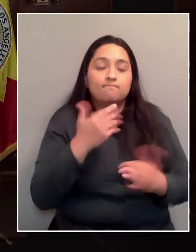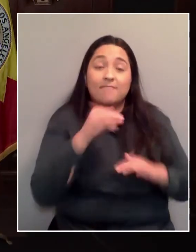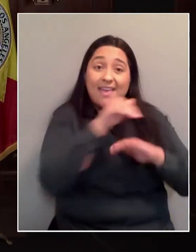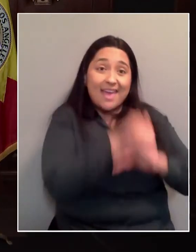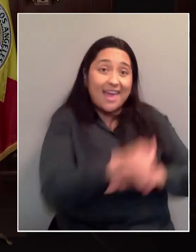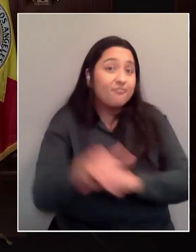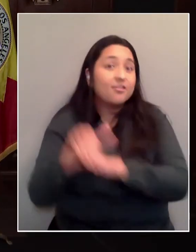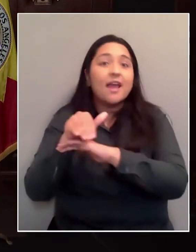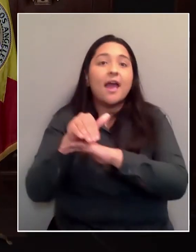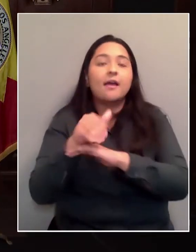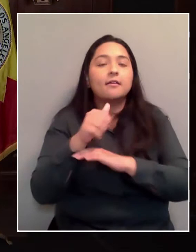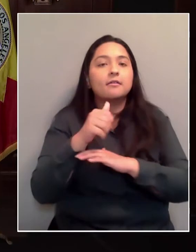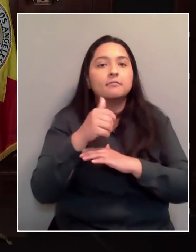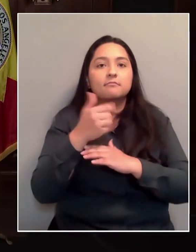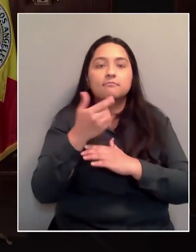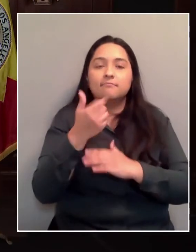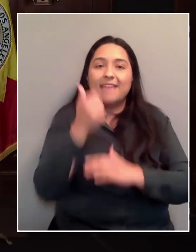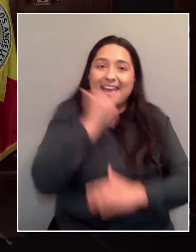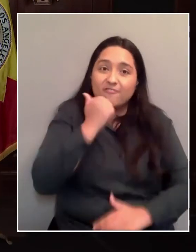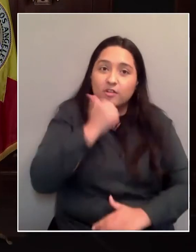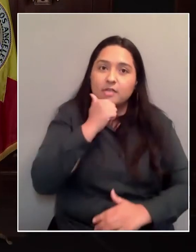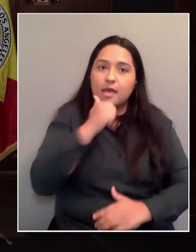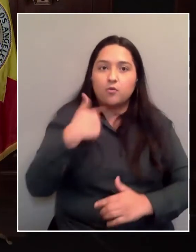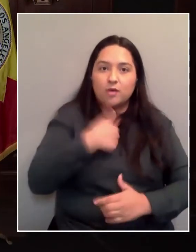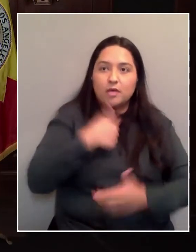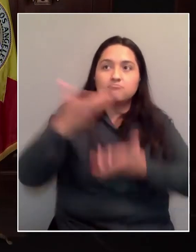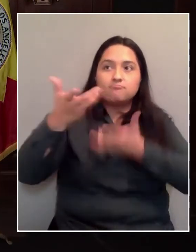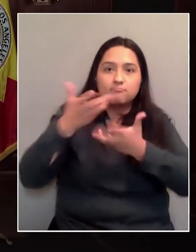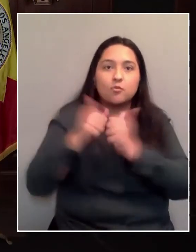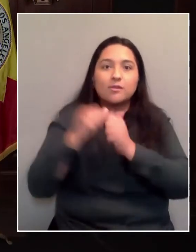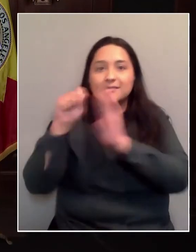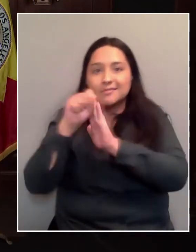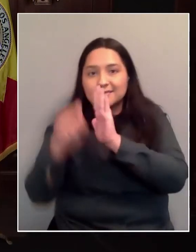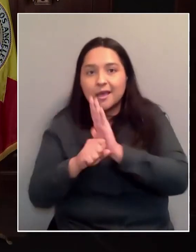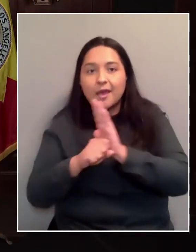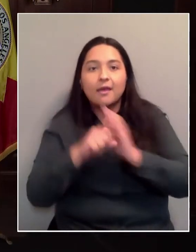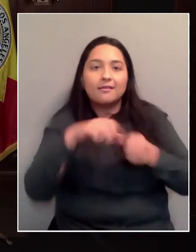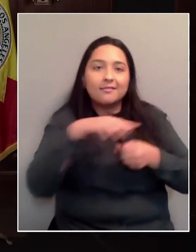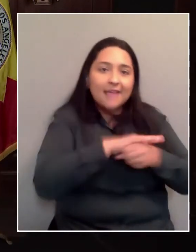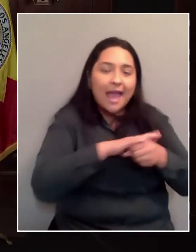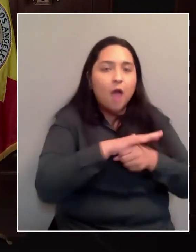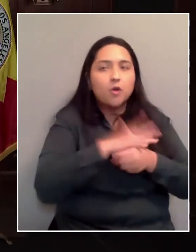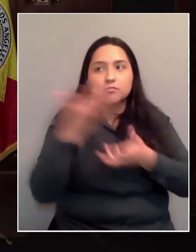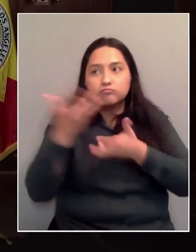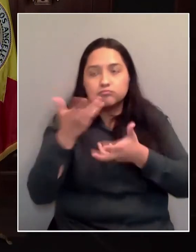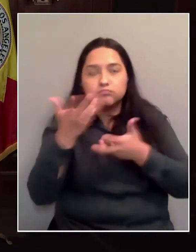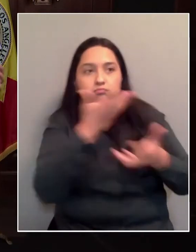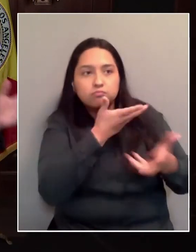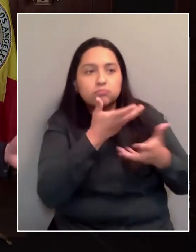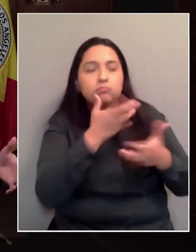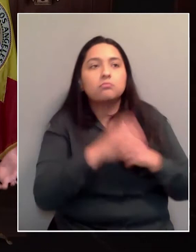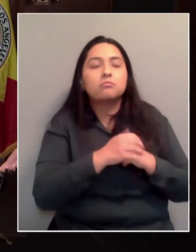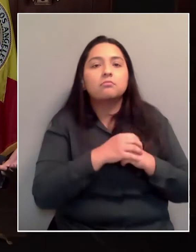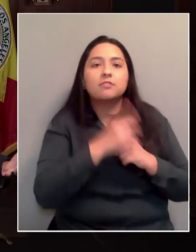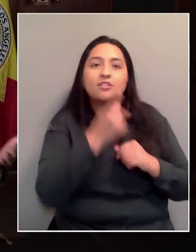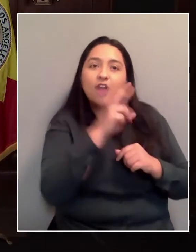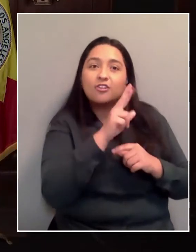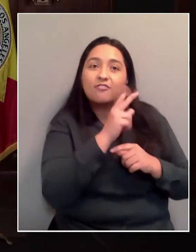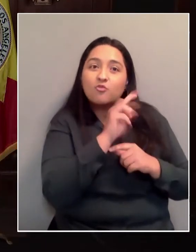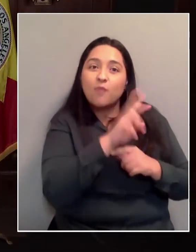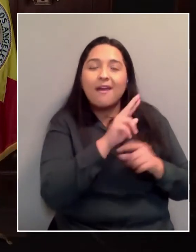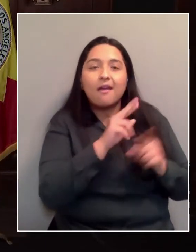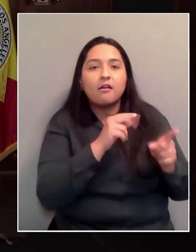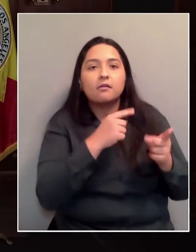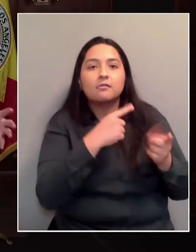day talking to our state partners. I mean, our county partners. They do heroic stuff. I'm indebted to Dr. Ferrer, who reaches out and sometimes